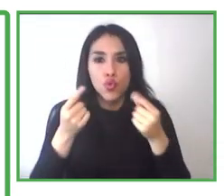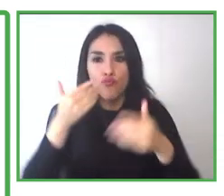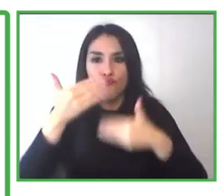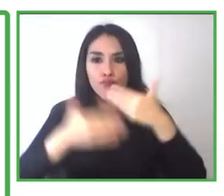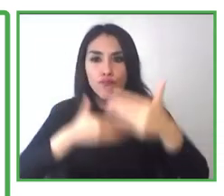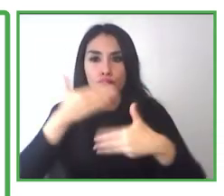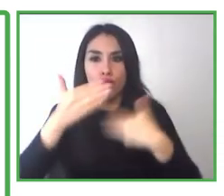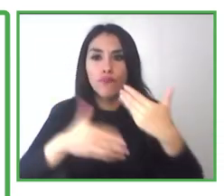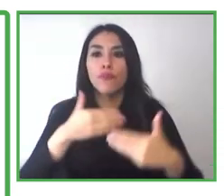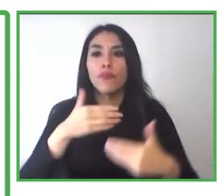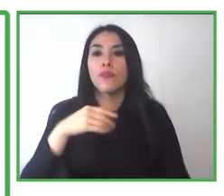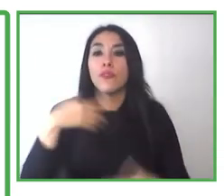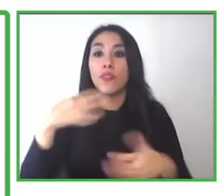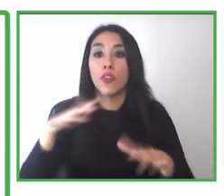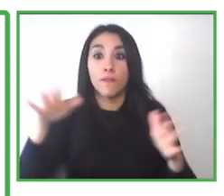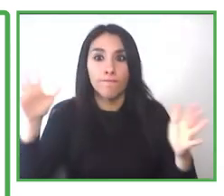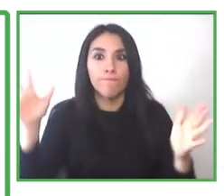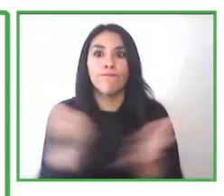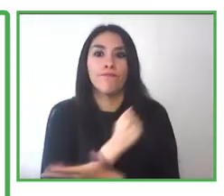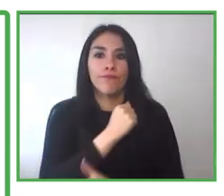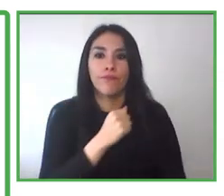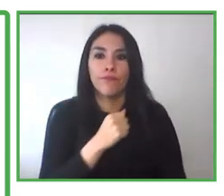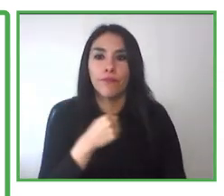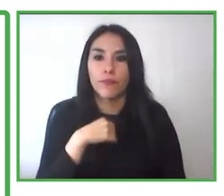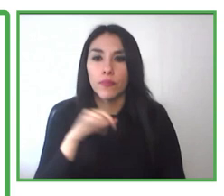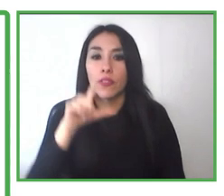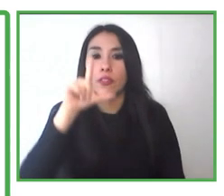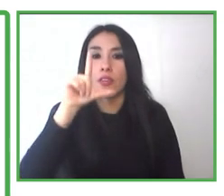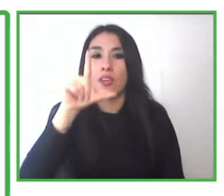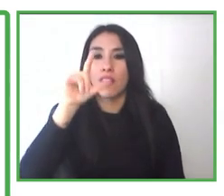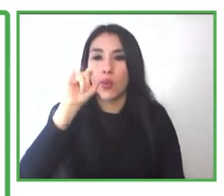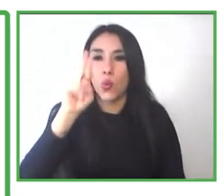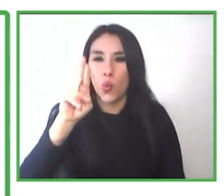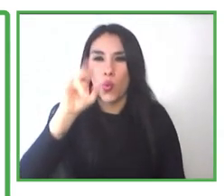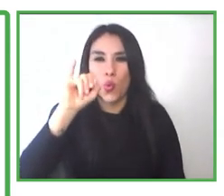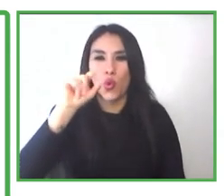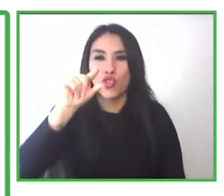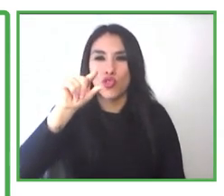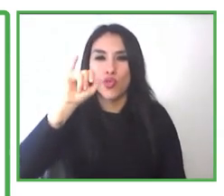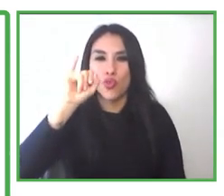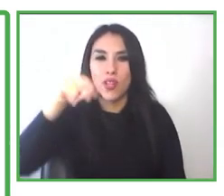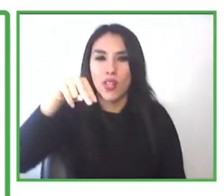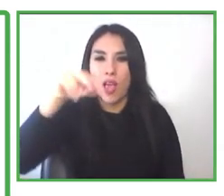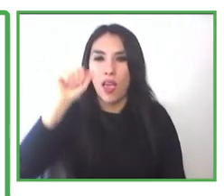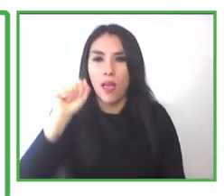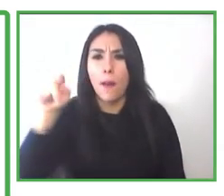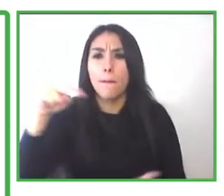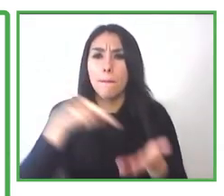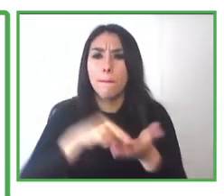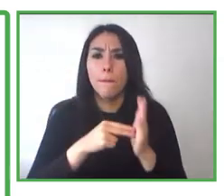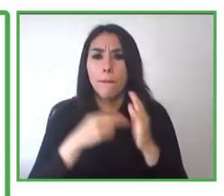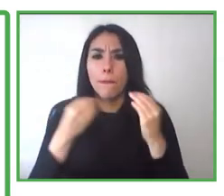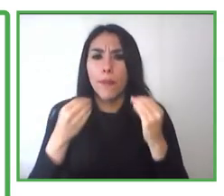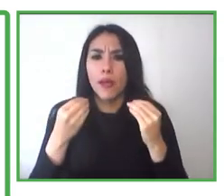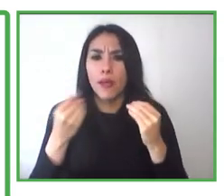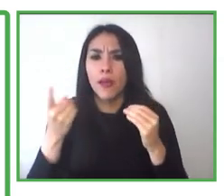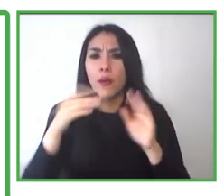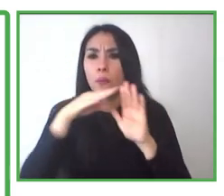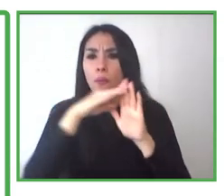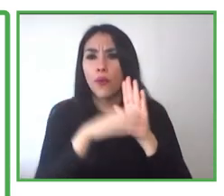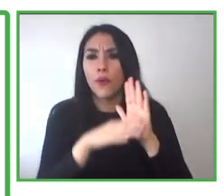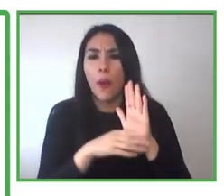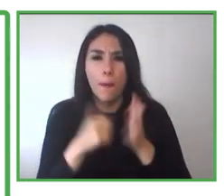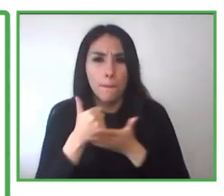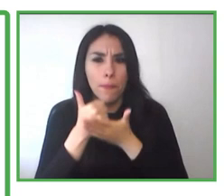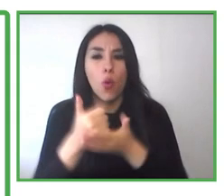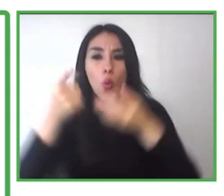And, and then we have Luigina Arata and she's been working for a year in the university as